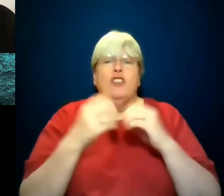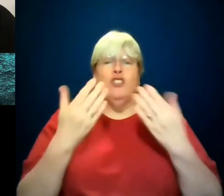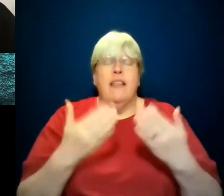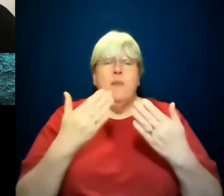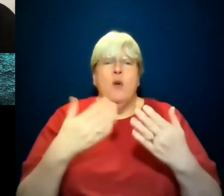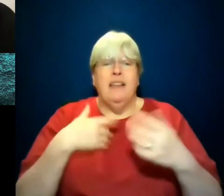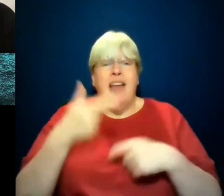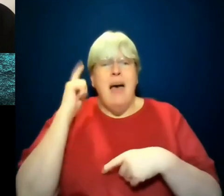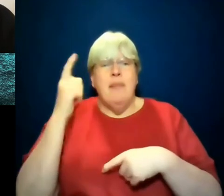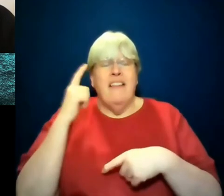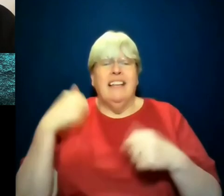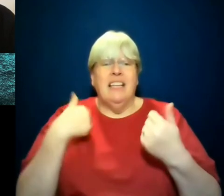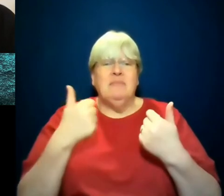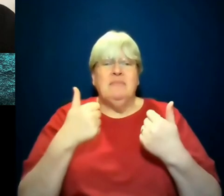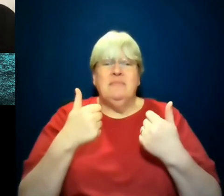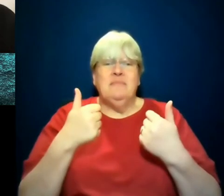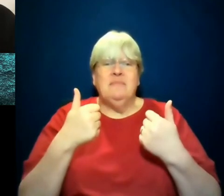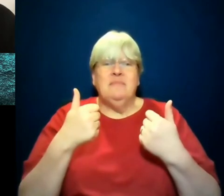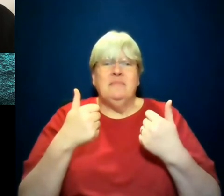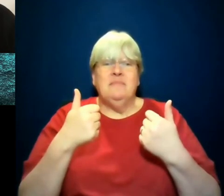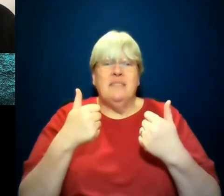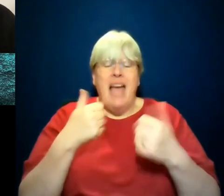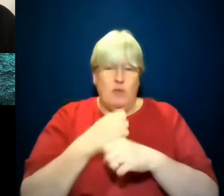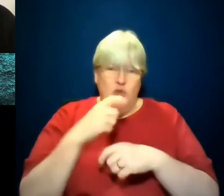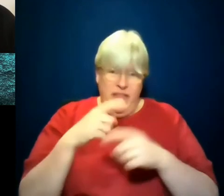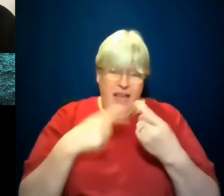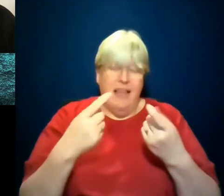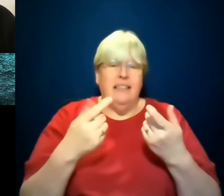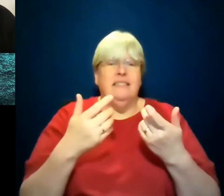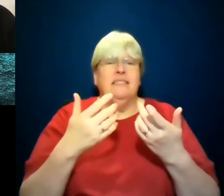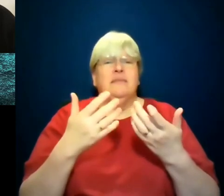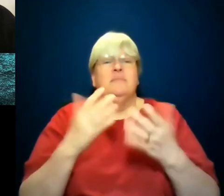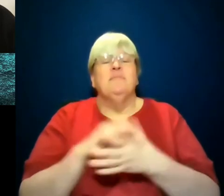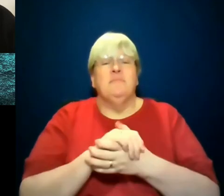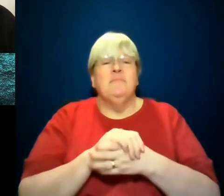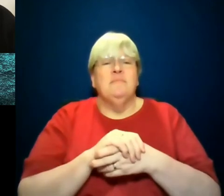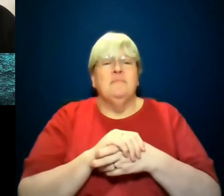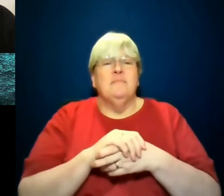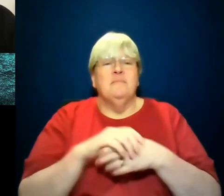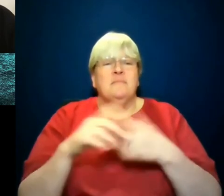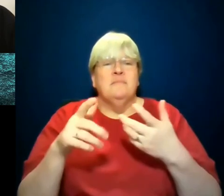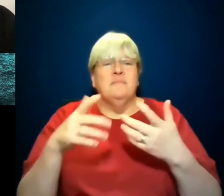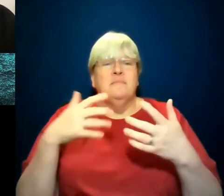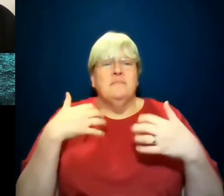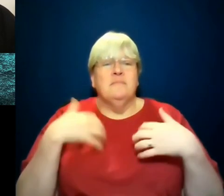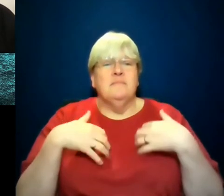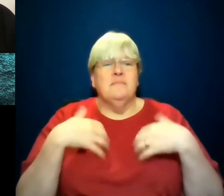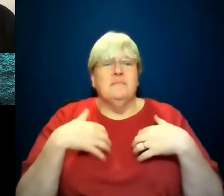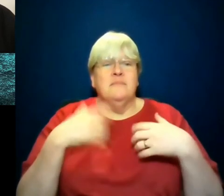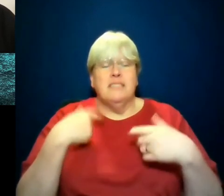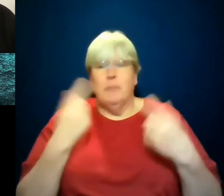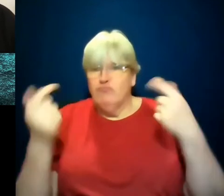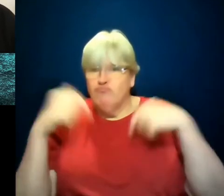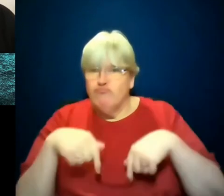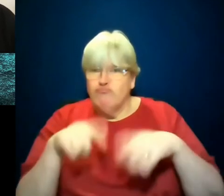revising scripts and doing all those things. So that's, that's like right in front of me right here. Tell us just, obviously we're coming to our screens really